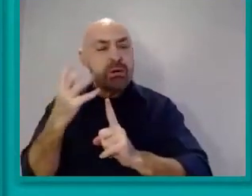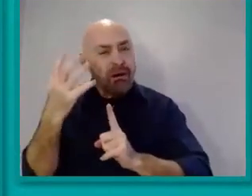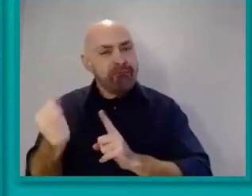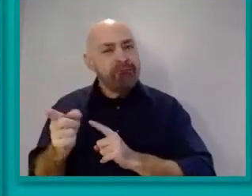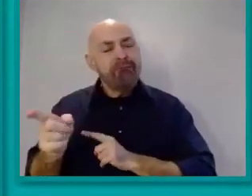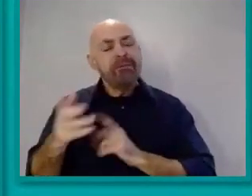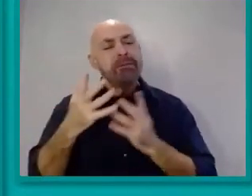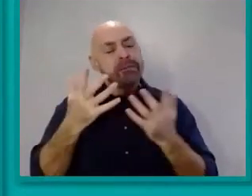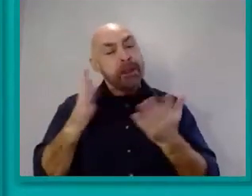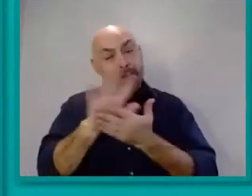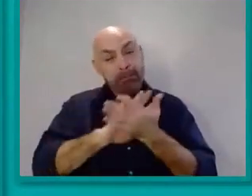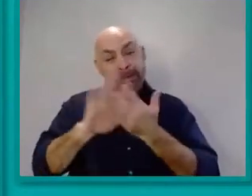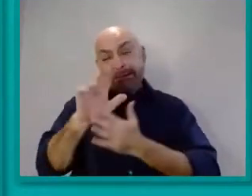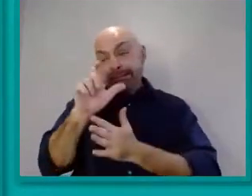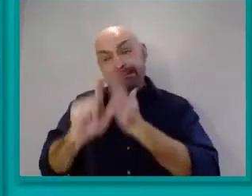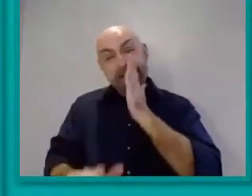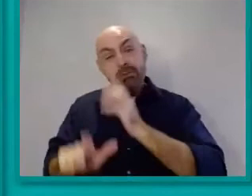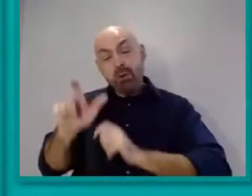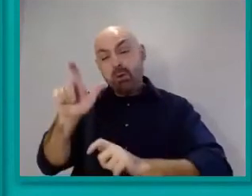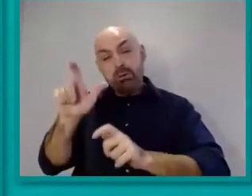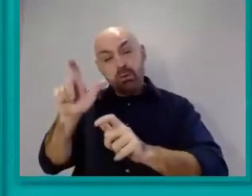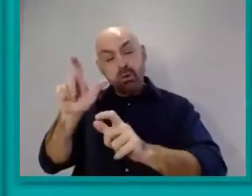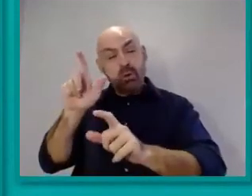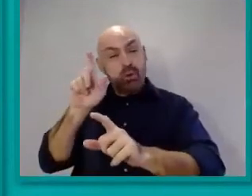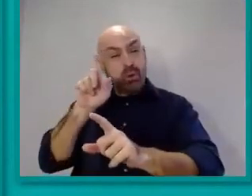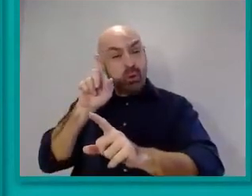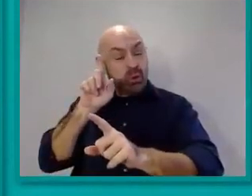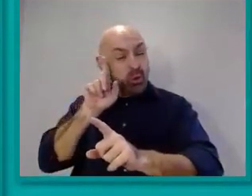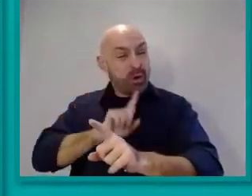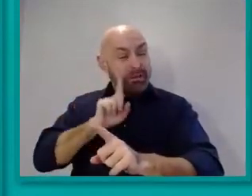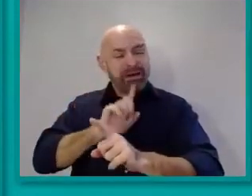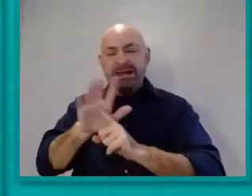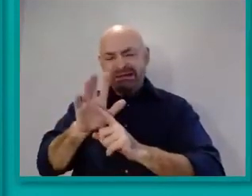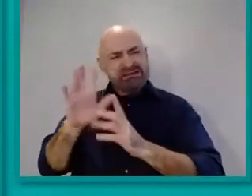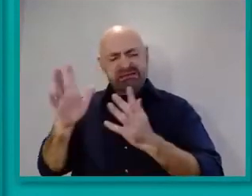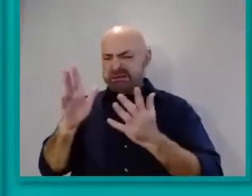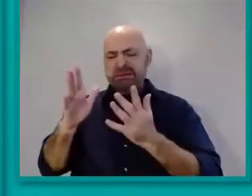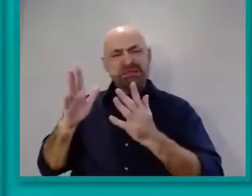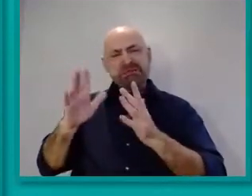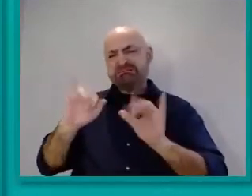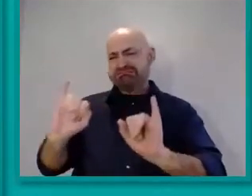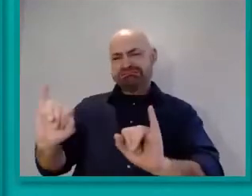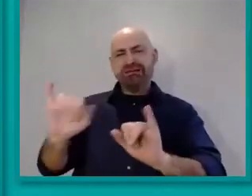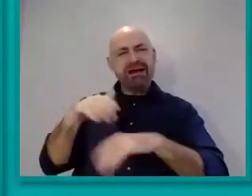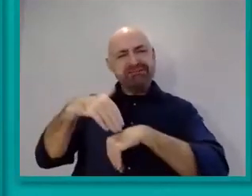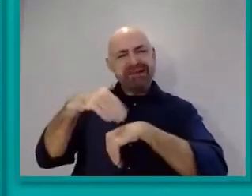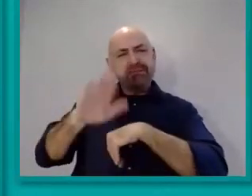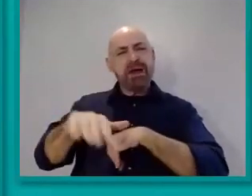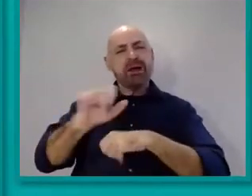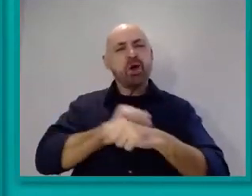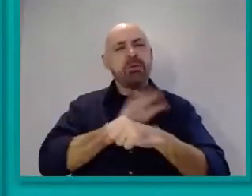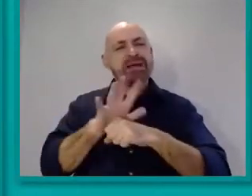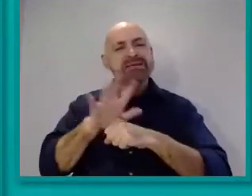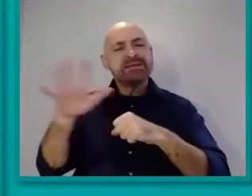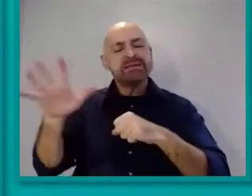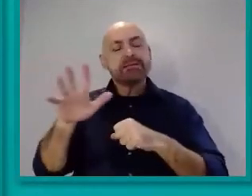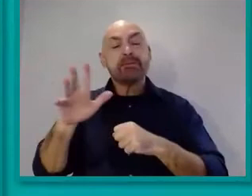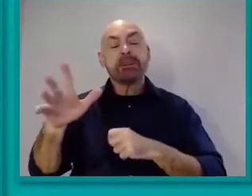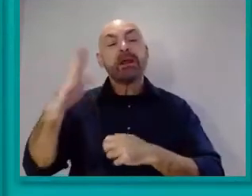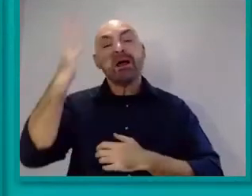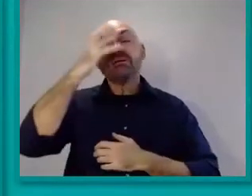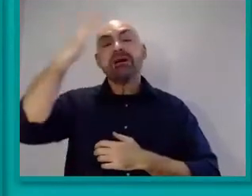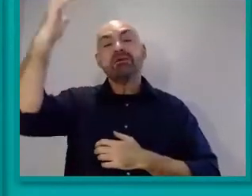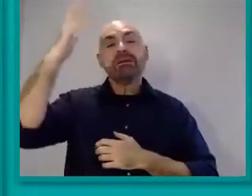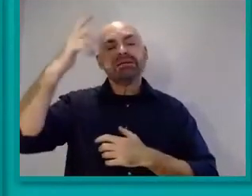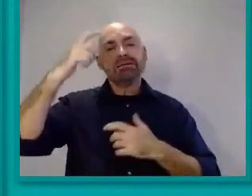will have disproportionately been affected by domestic abuse during the pandemic. The government's legislative